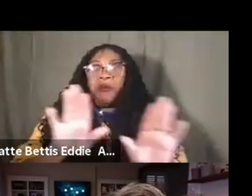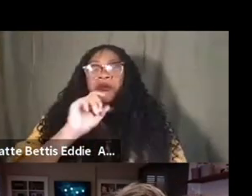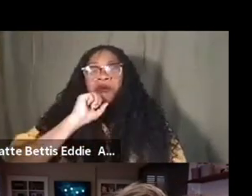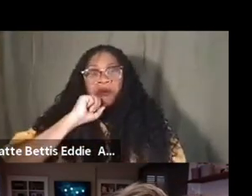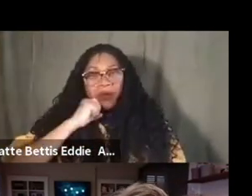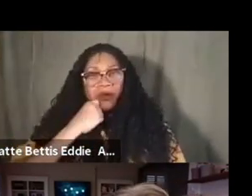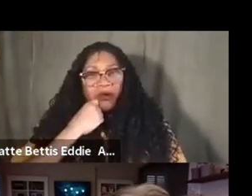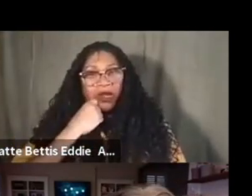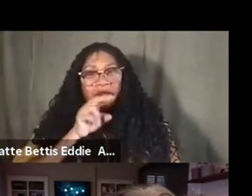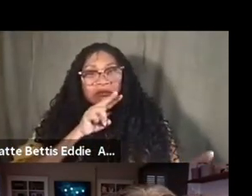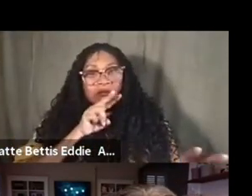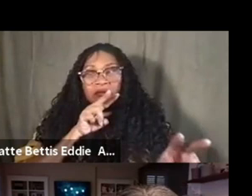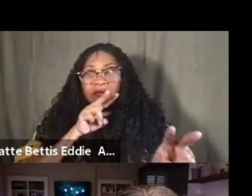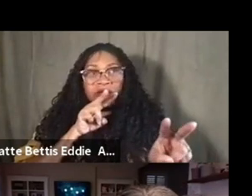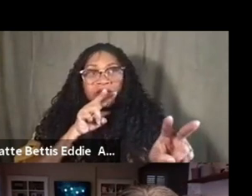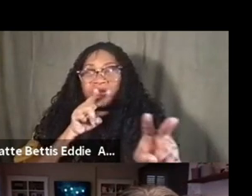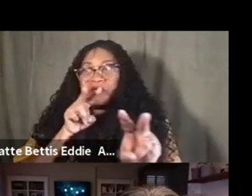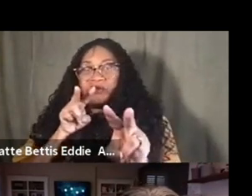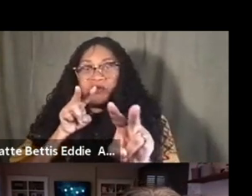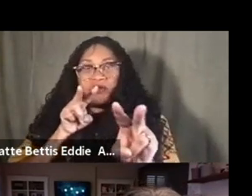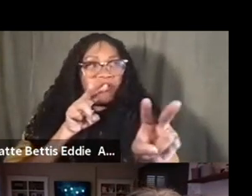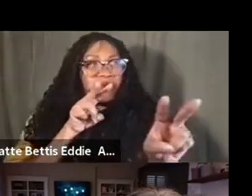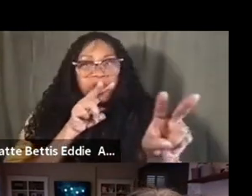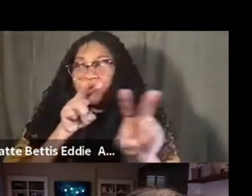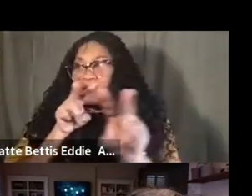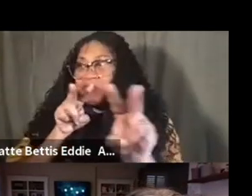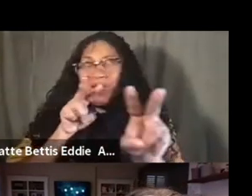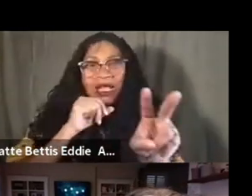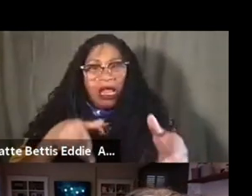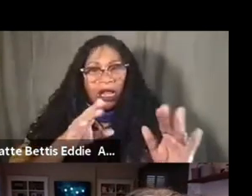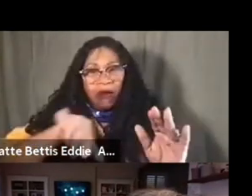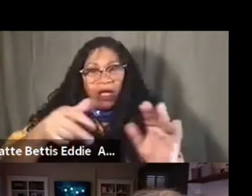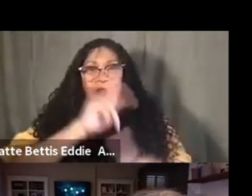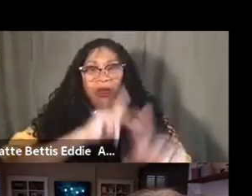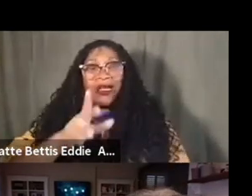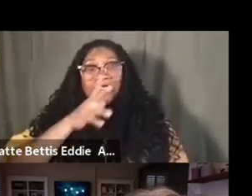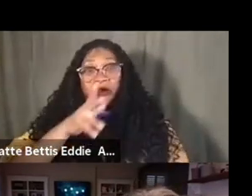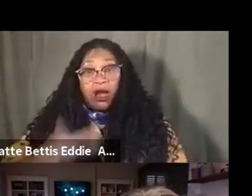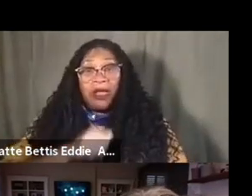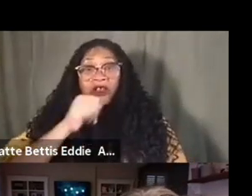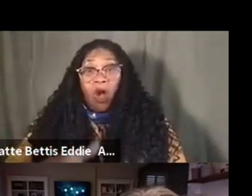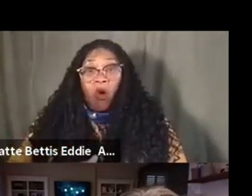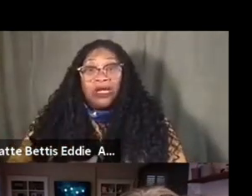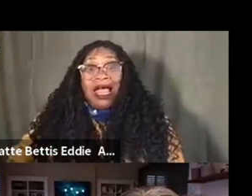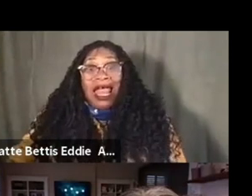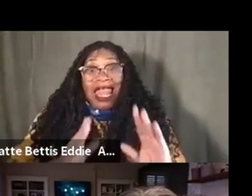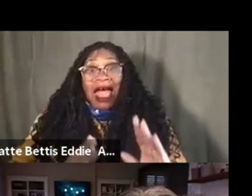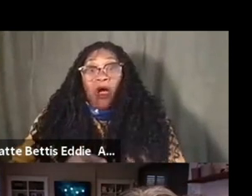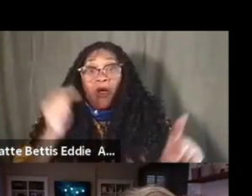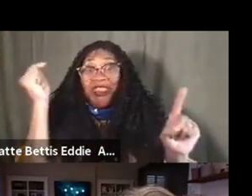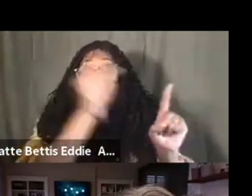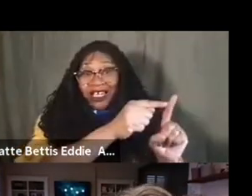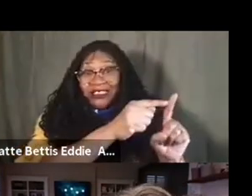being under the radar, you know, under a, not allowing, because my grandmother would say, not allowing your left hand to know what your right hand is doing,